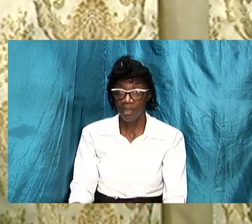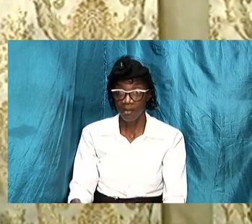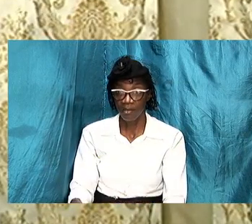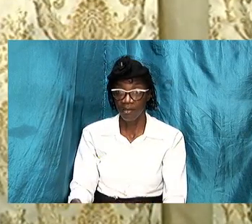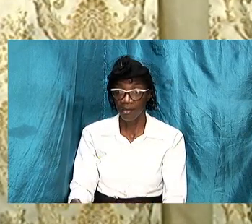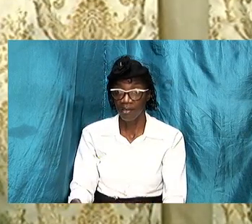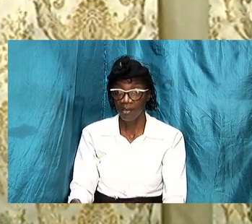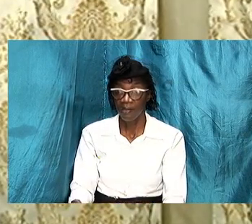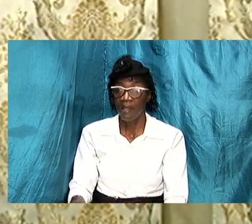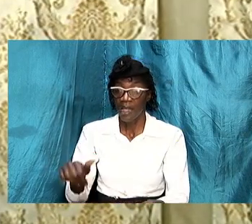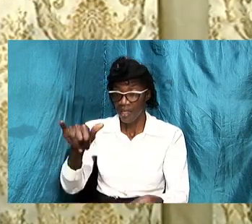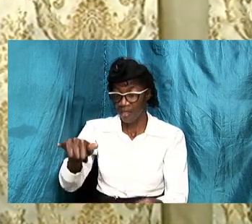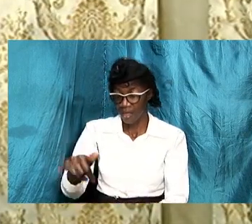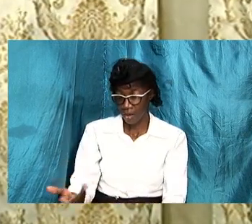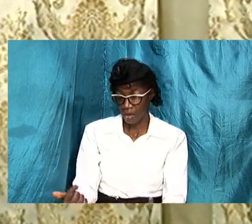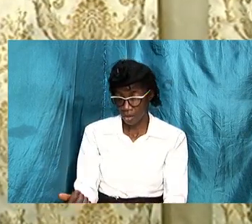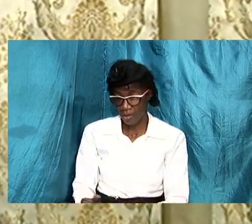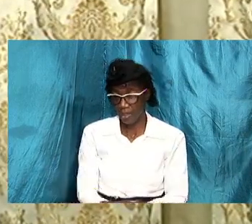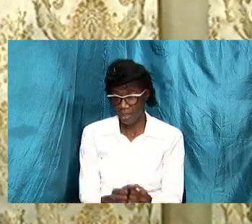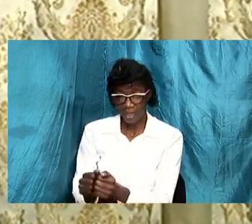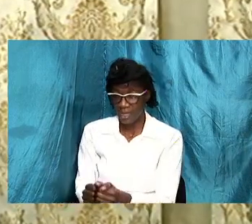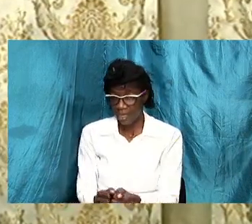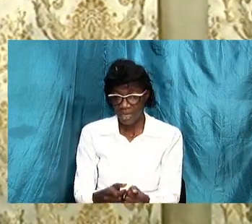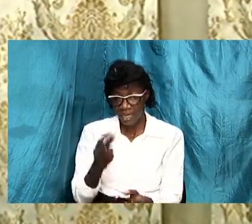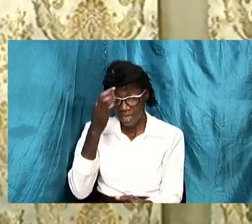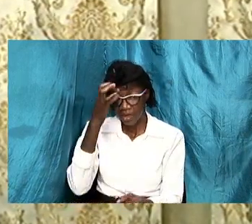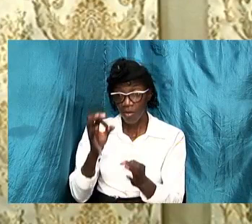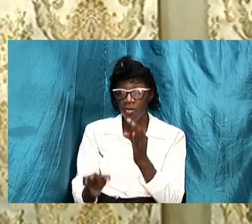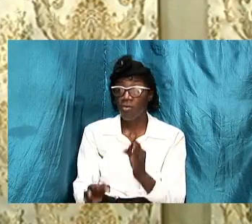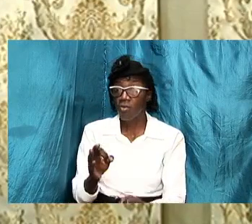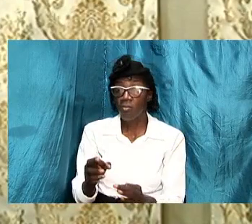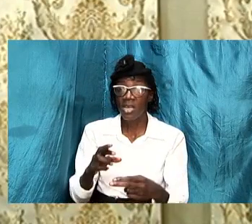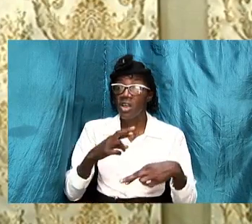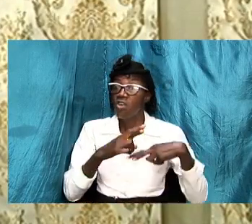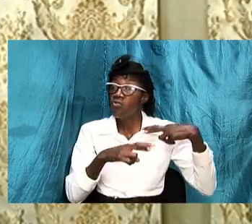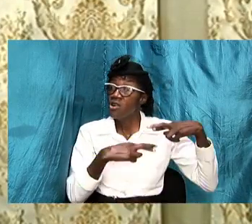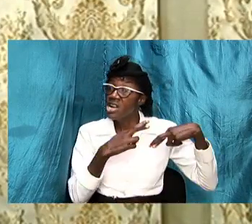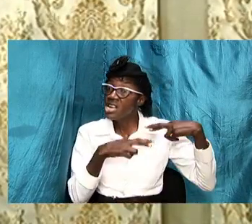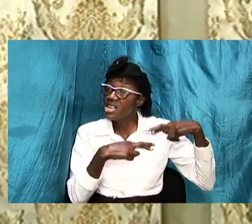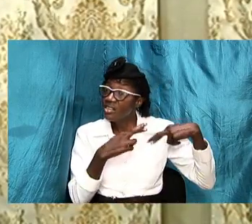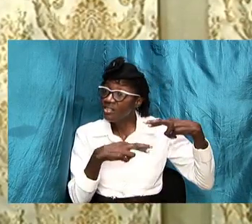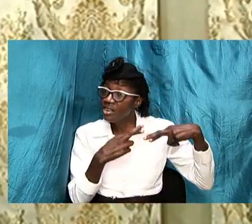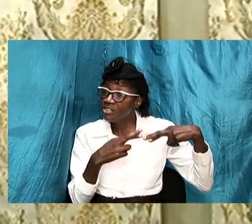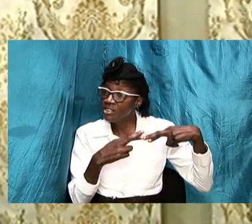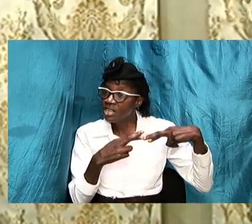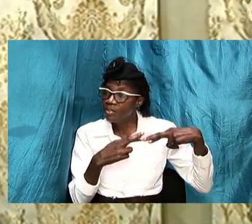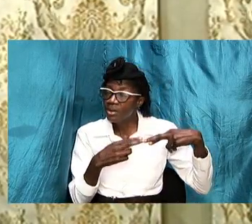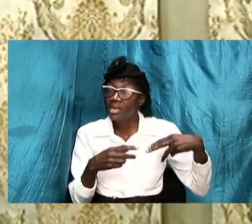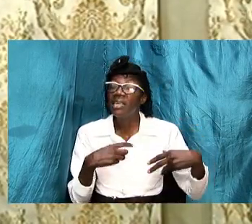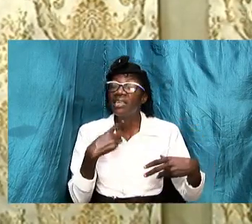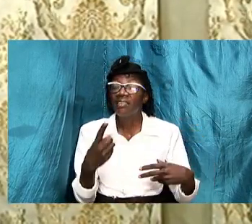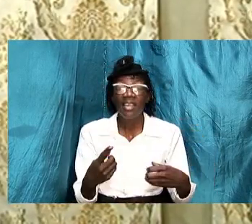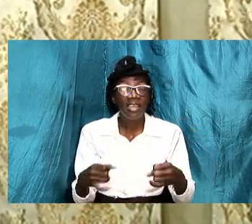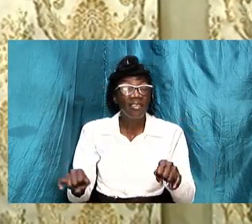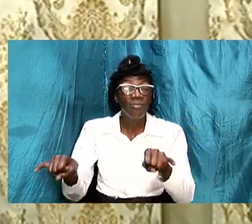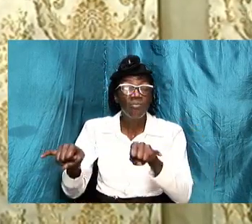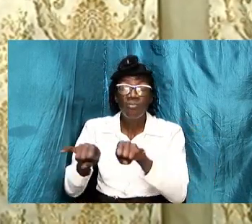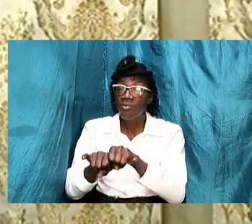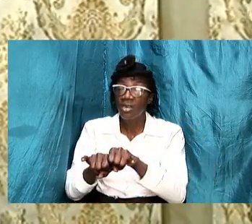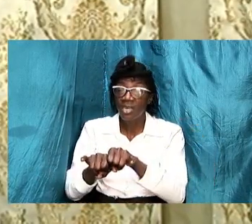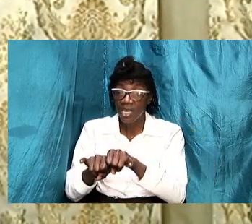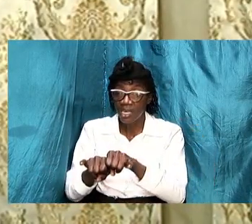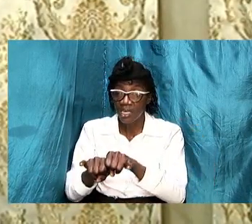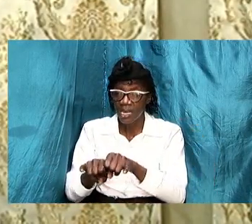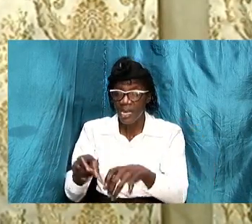that coming together into covenant relationship we indicated that it was very significant it was